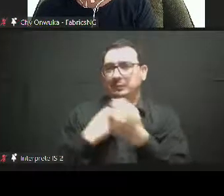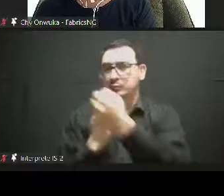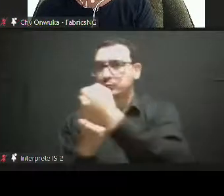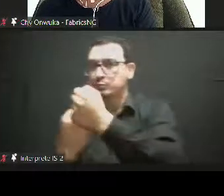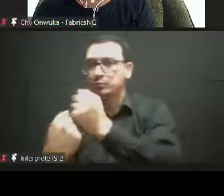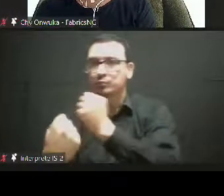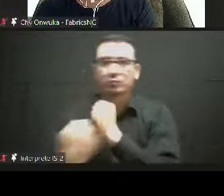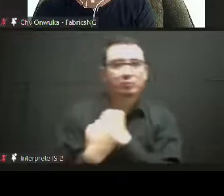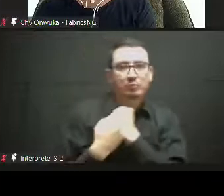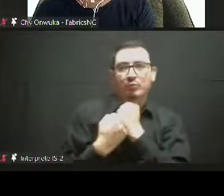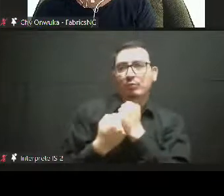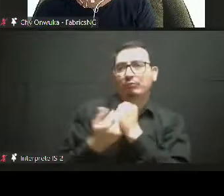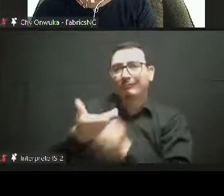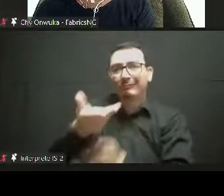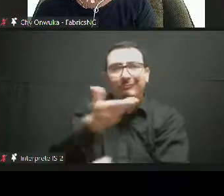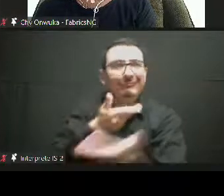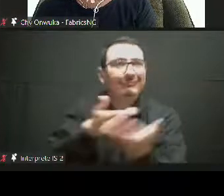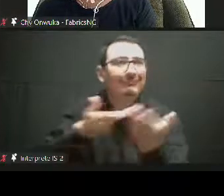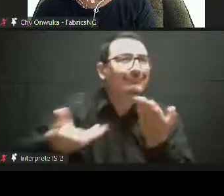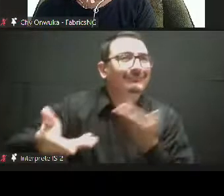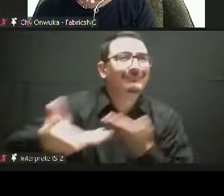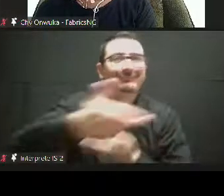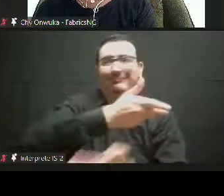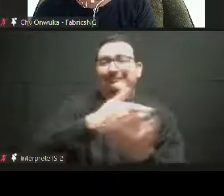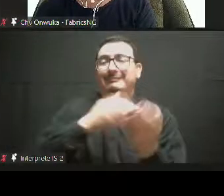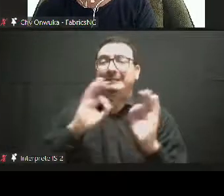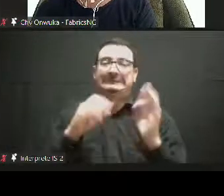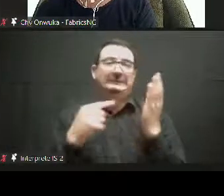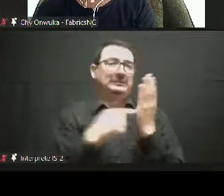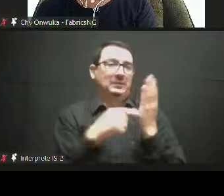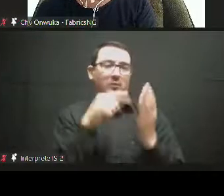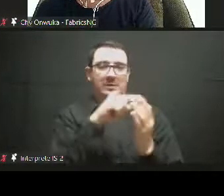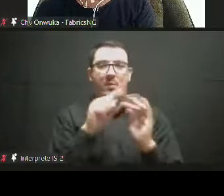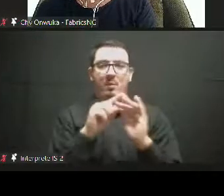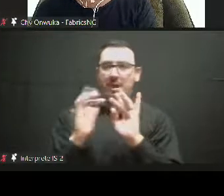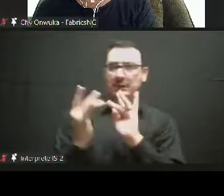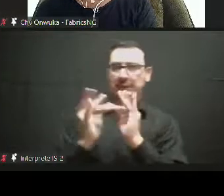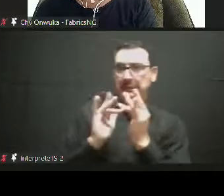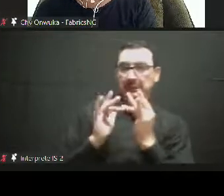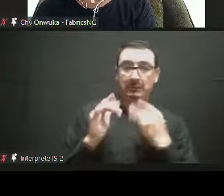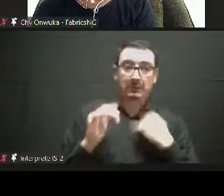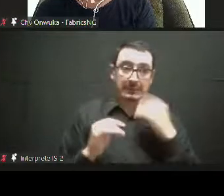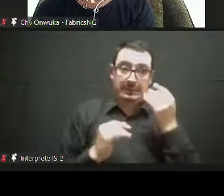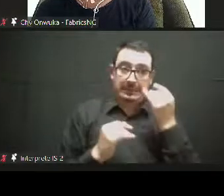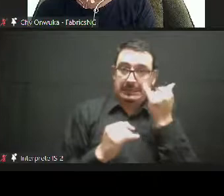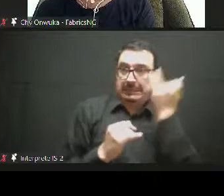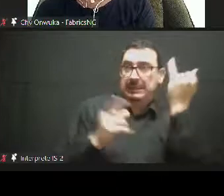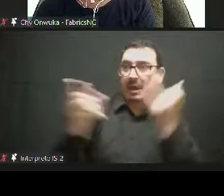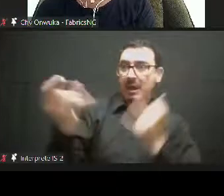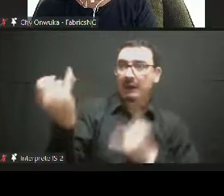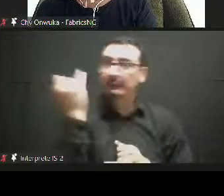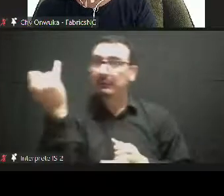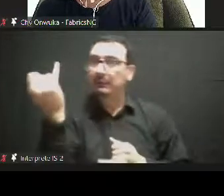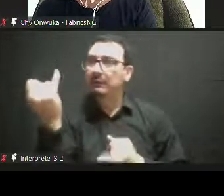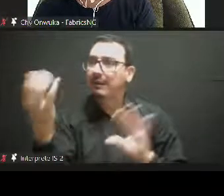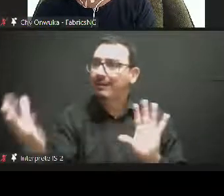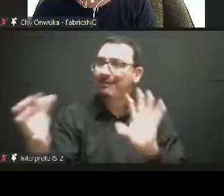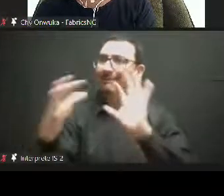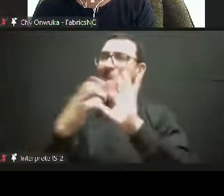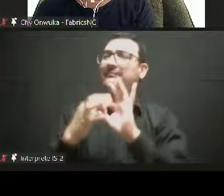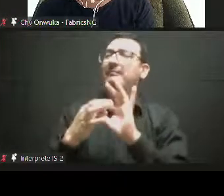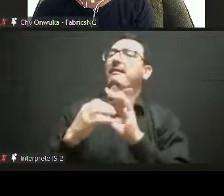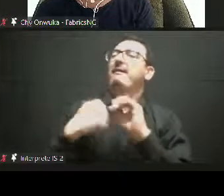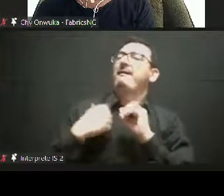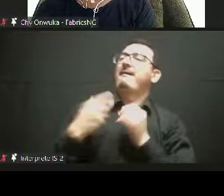among creatives, among artists. And this is also, of course, a tool that goes